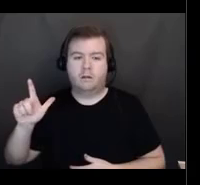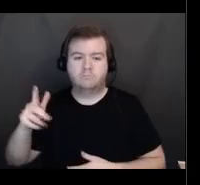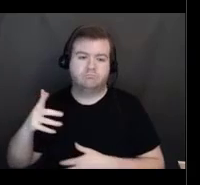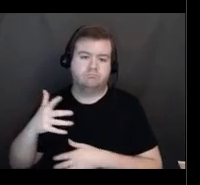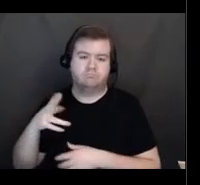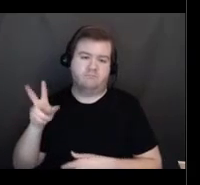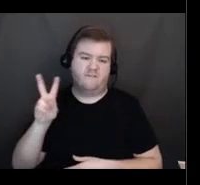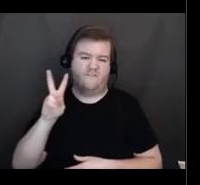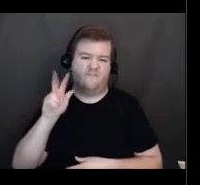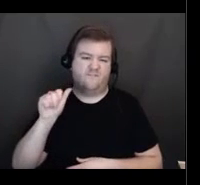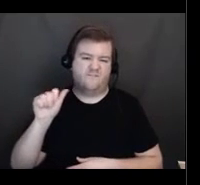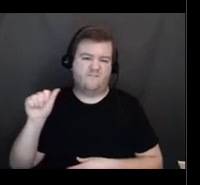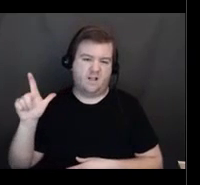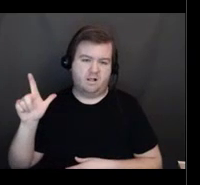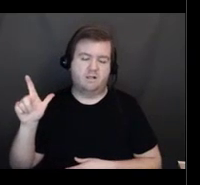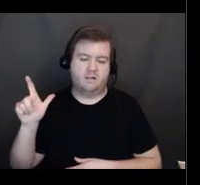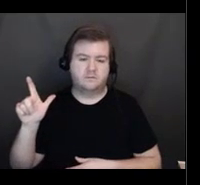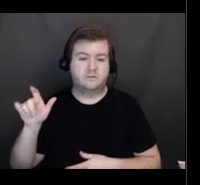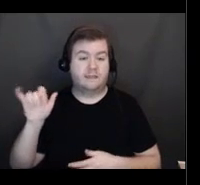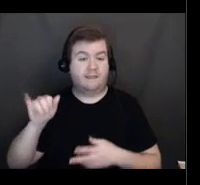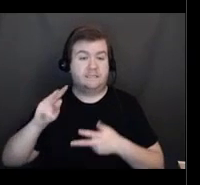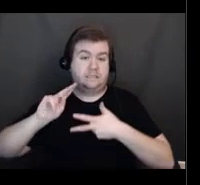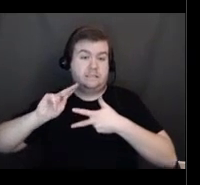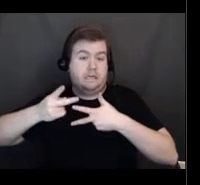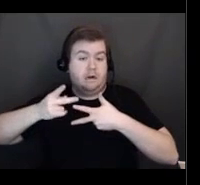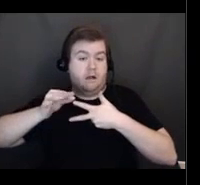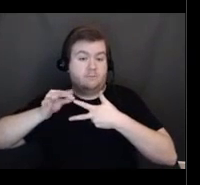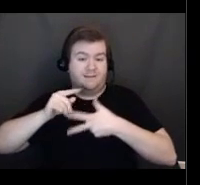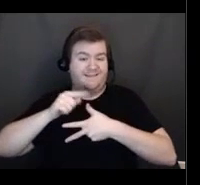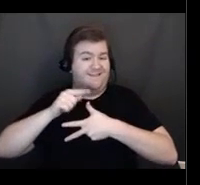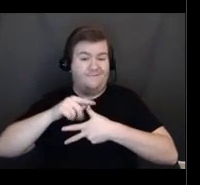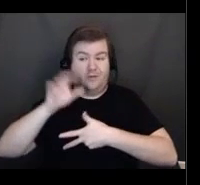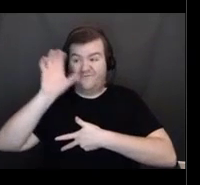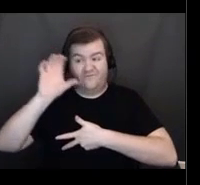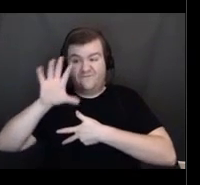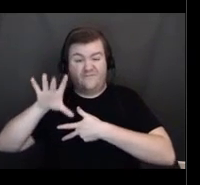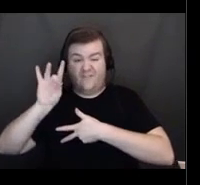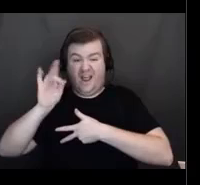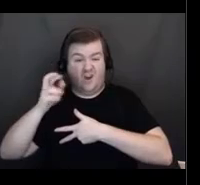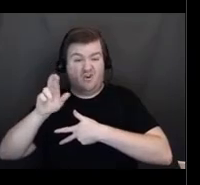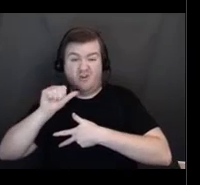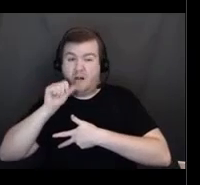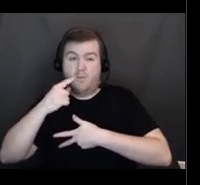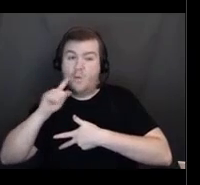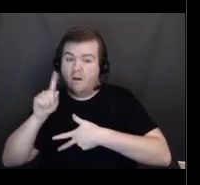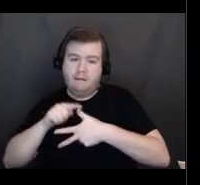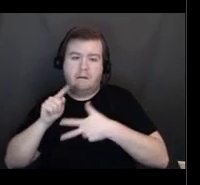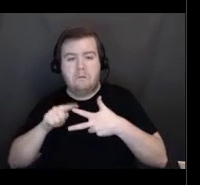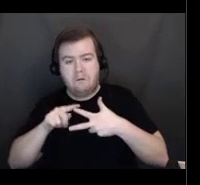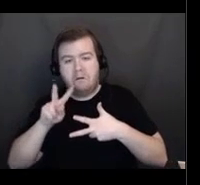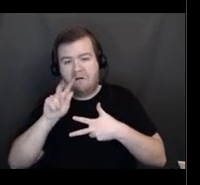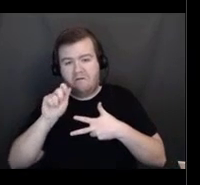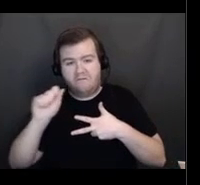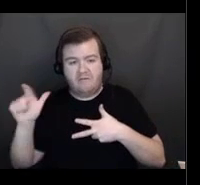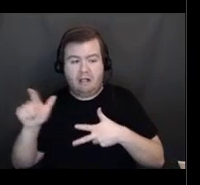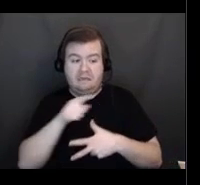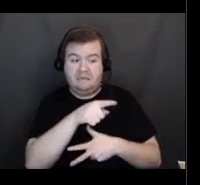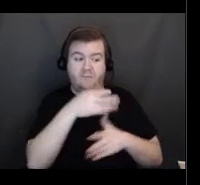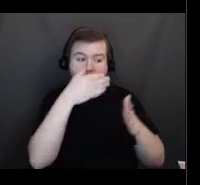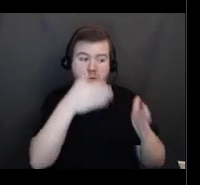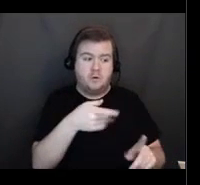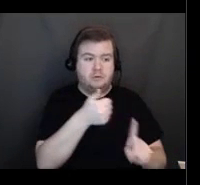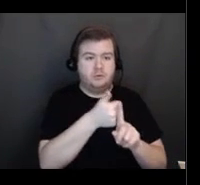That is a second option vaccine eligible recipients with limited or no online access